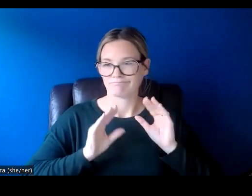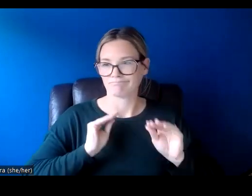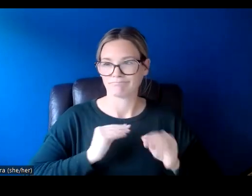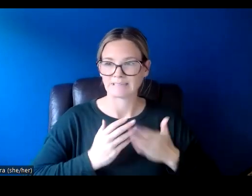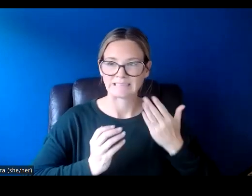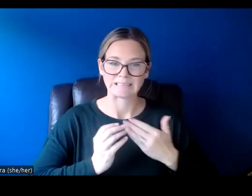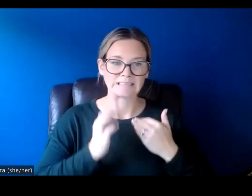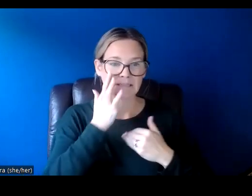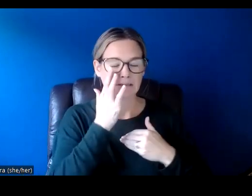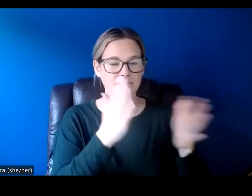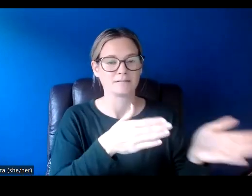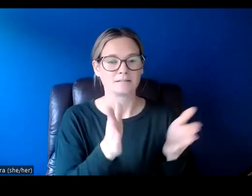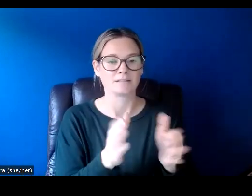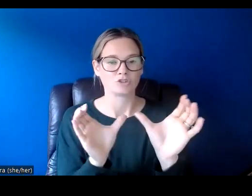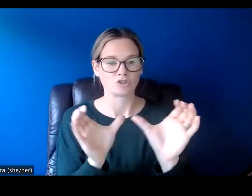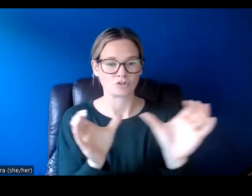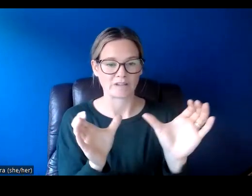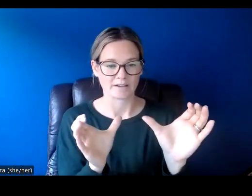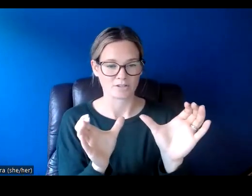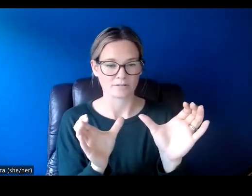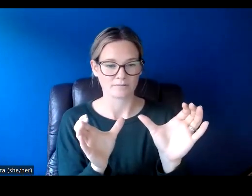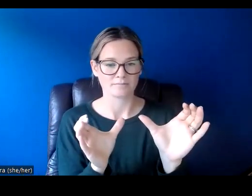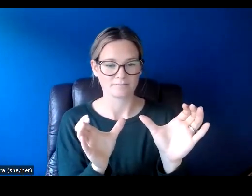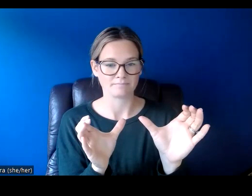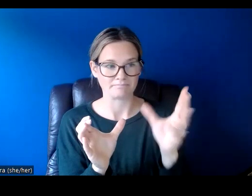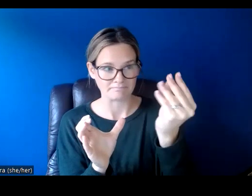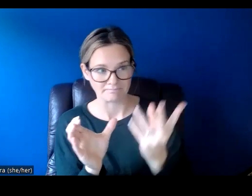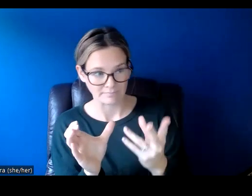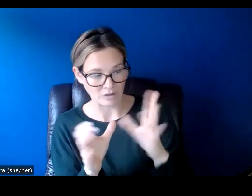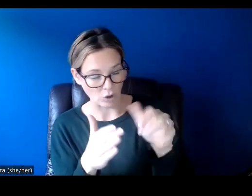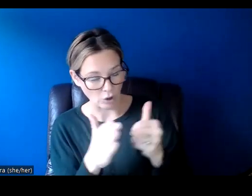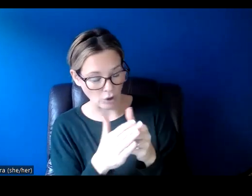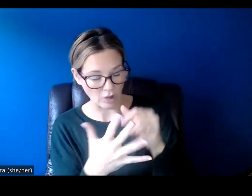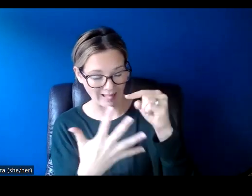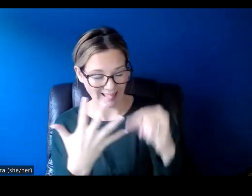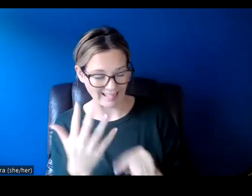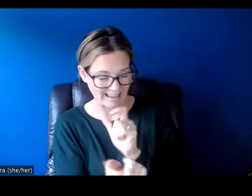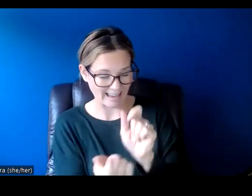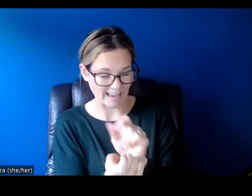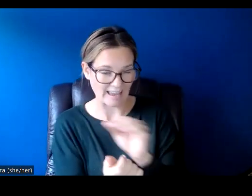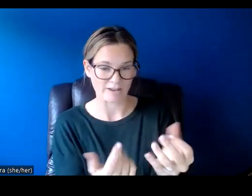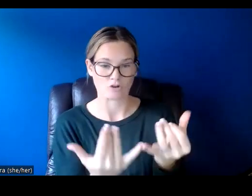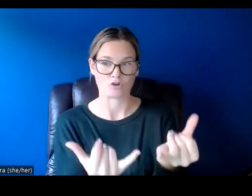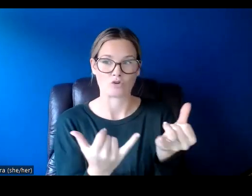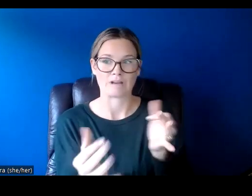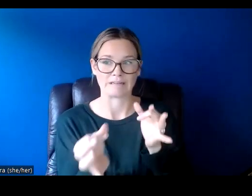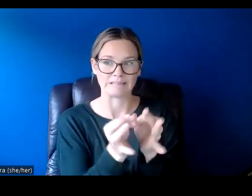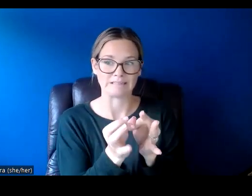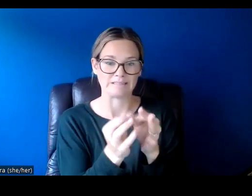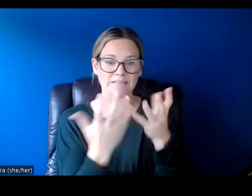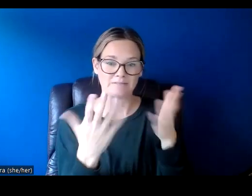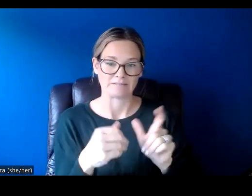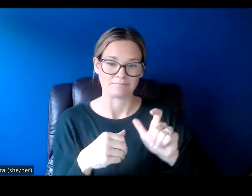then under certification, you will let us know that this is all accurate and current. After that, you can